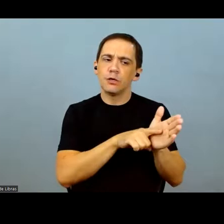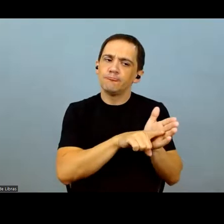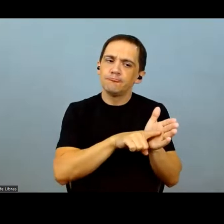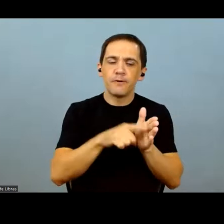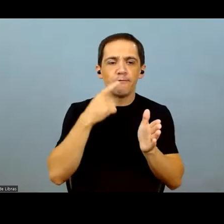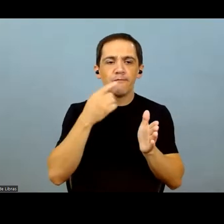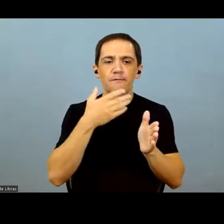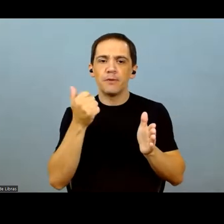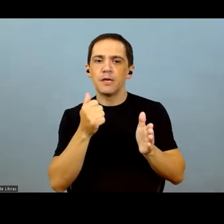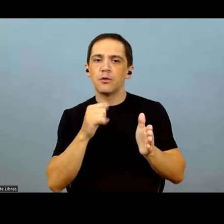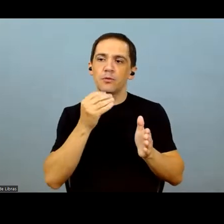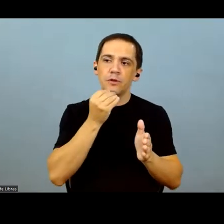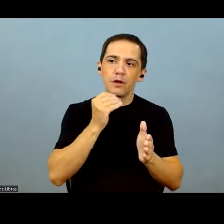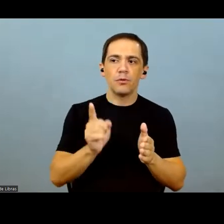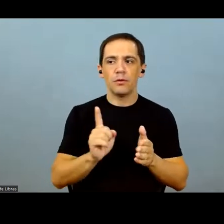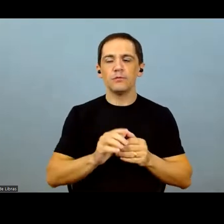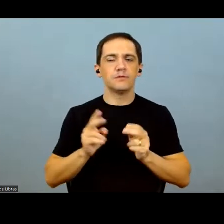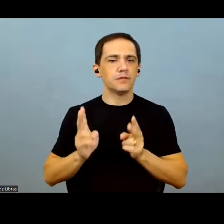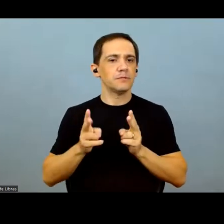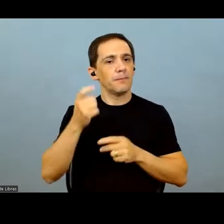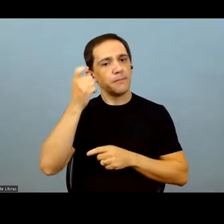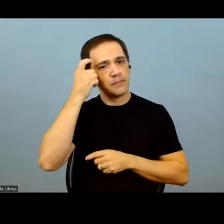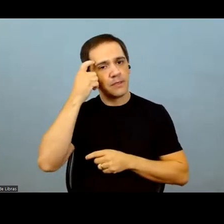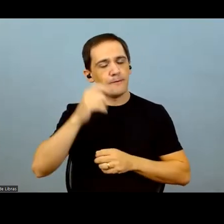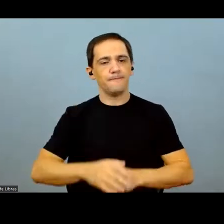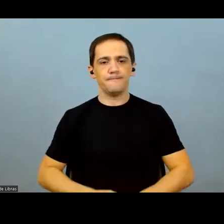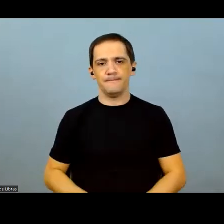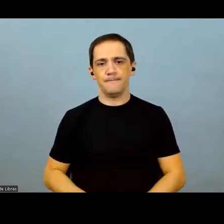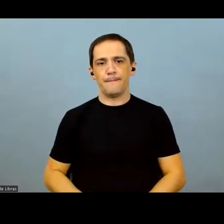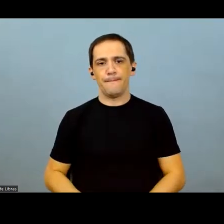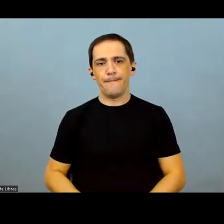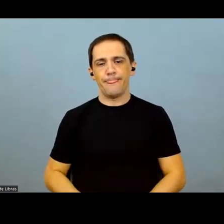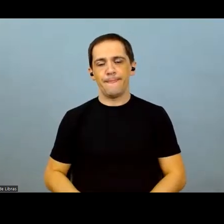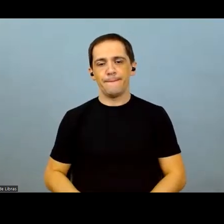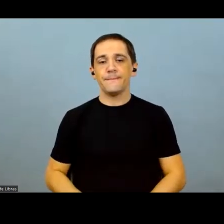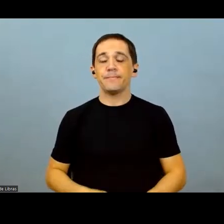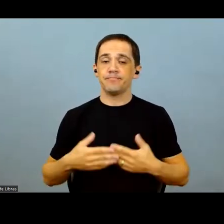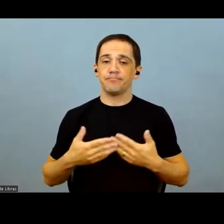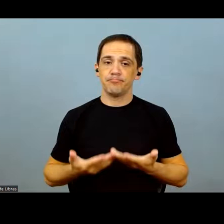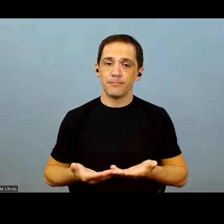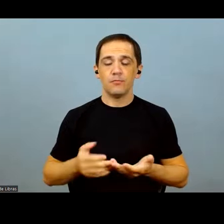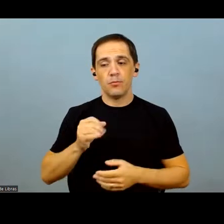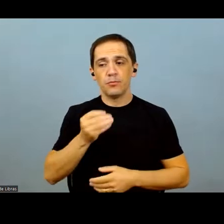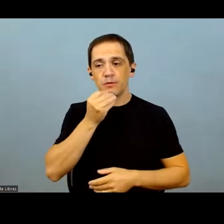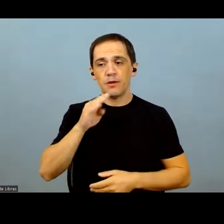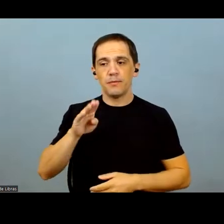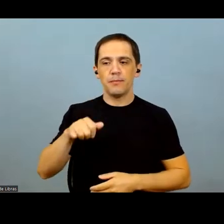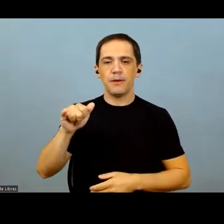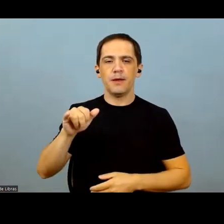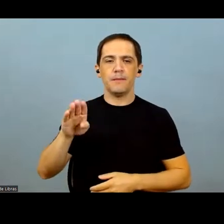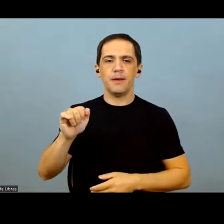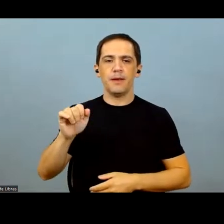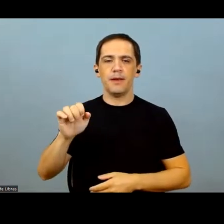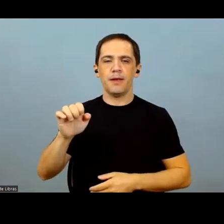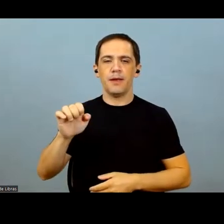buyback with new projects and new opportunities. We have some alternatives to allocate capital and